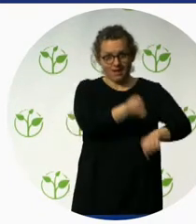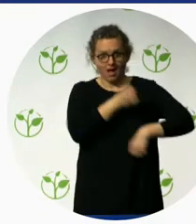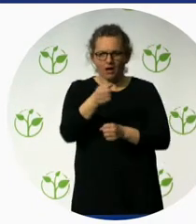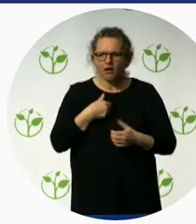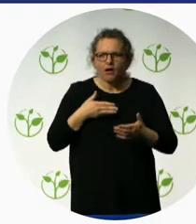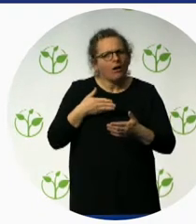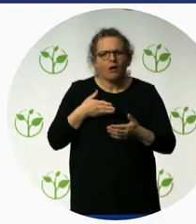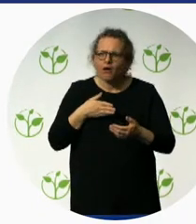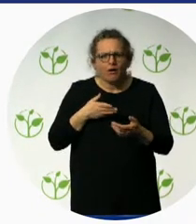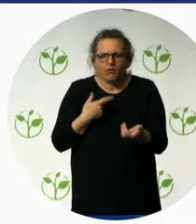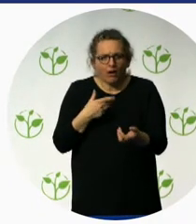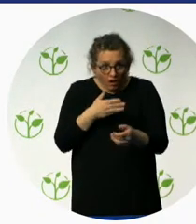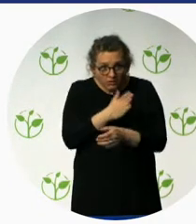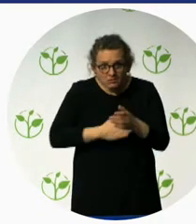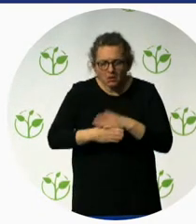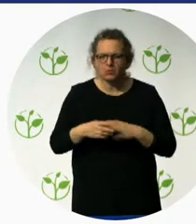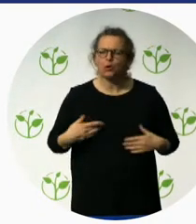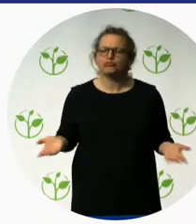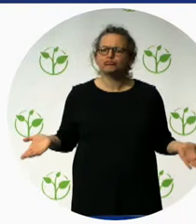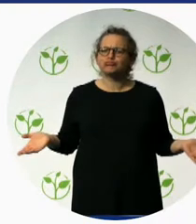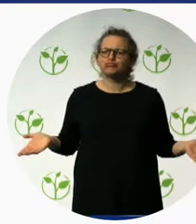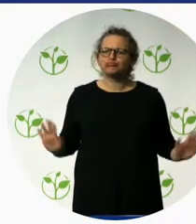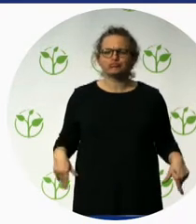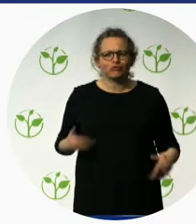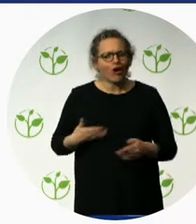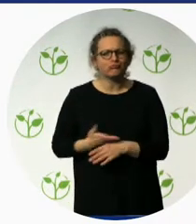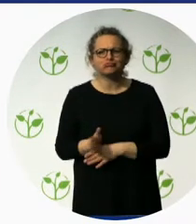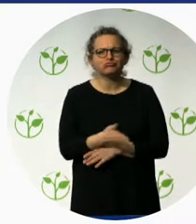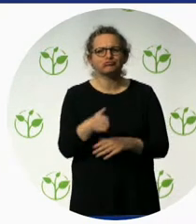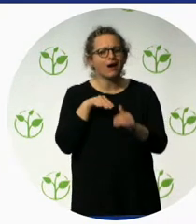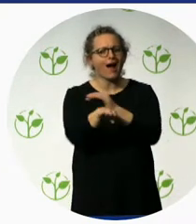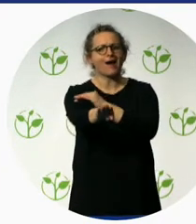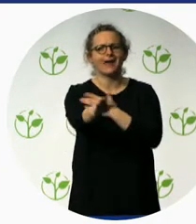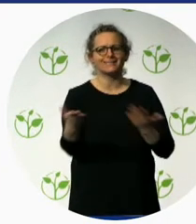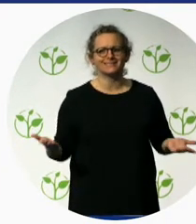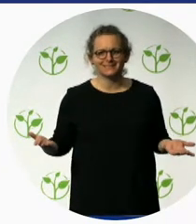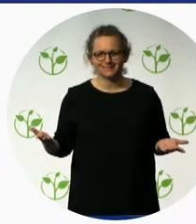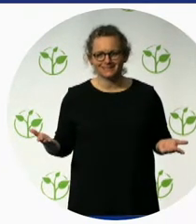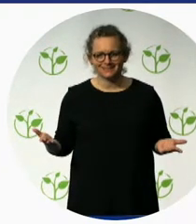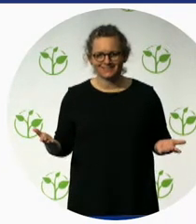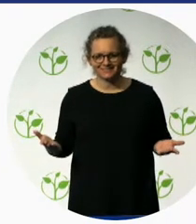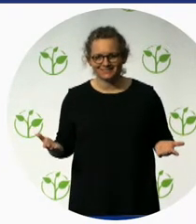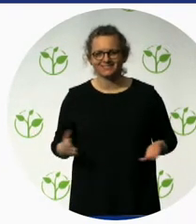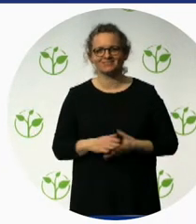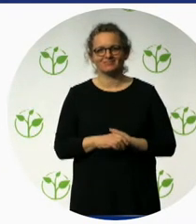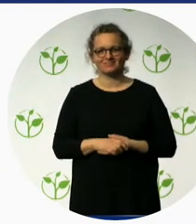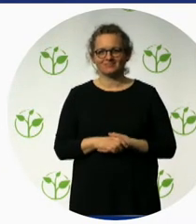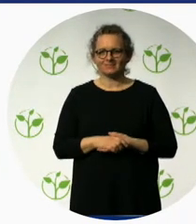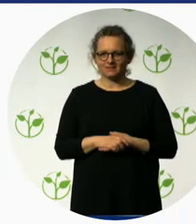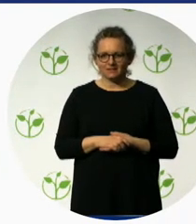and the disability. So that they are better able to enjoy the experience and the culture and the destination where they are going to.